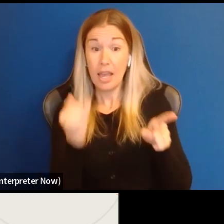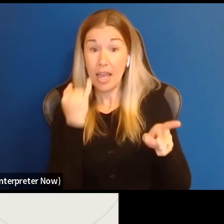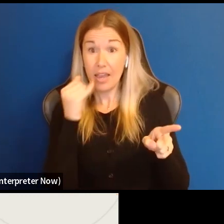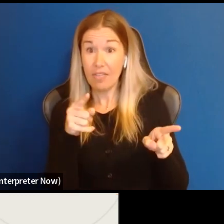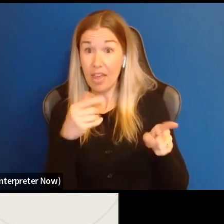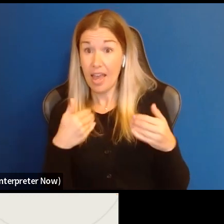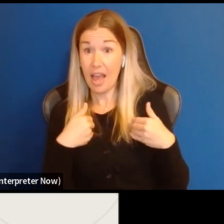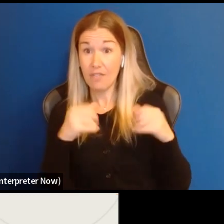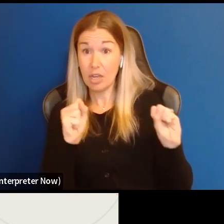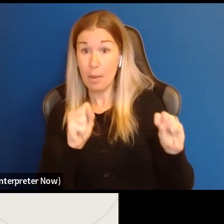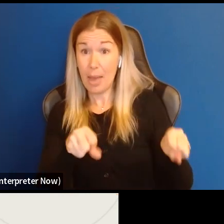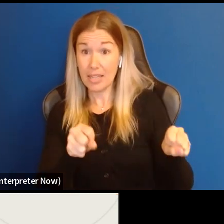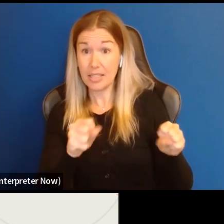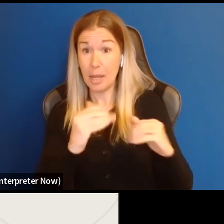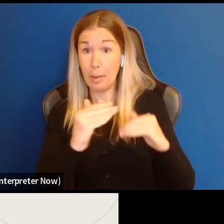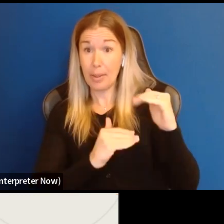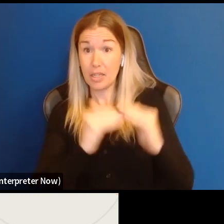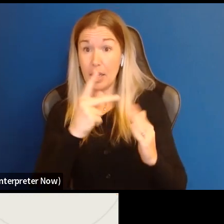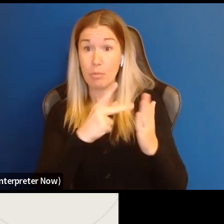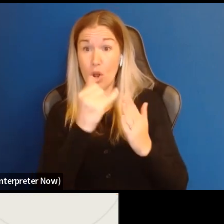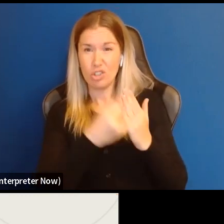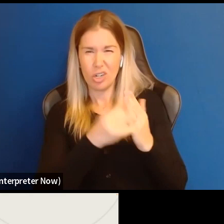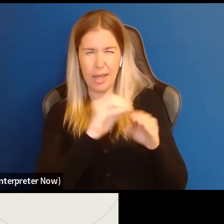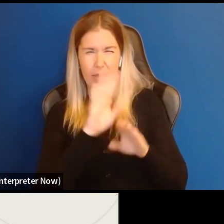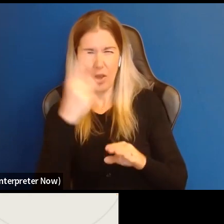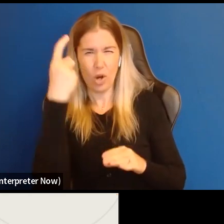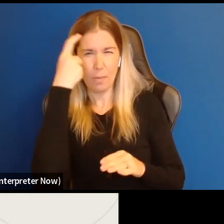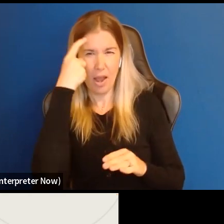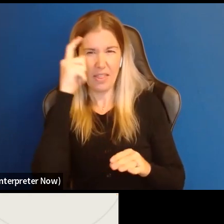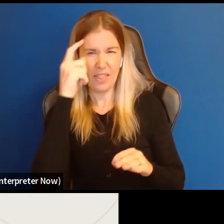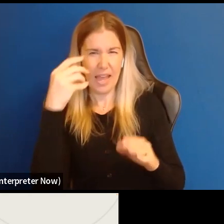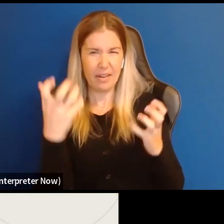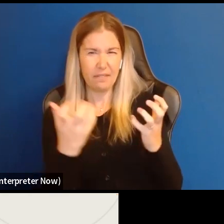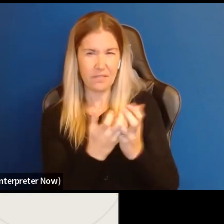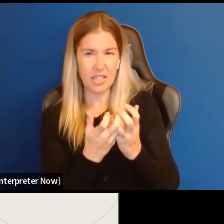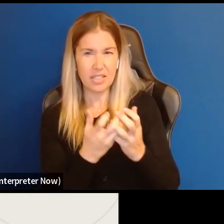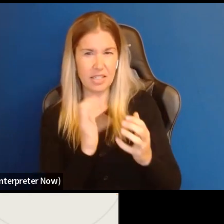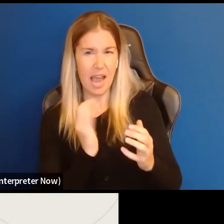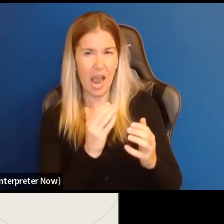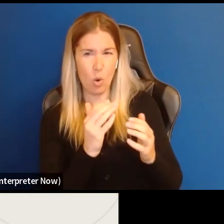project in mind that fits inside the arts here guidelines.